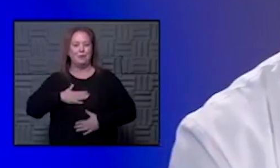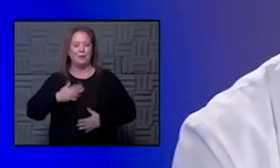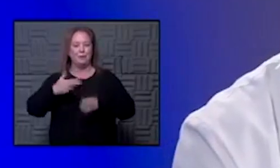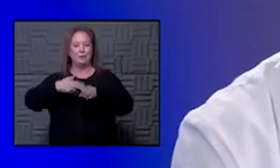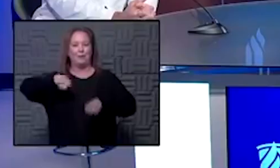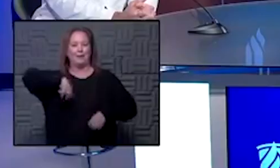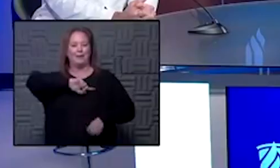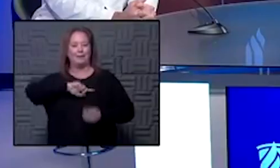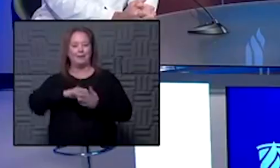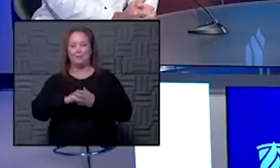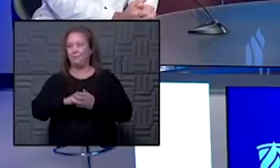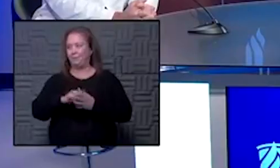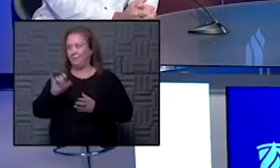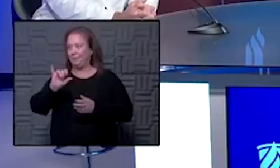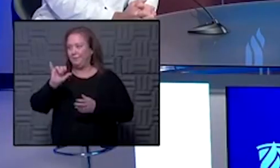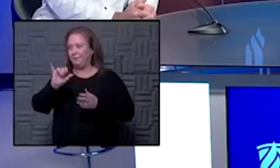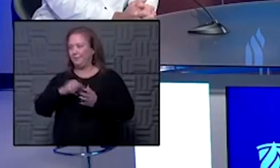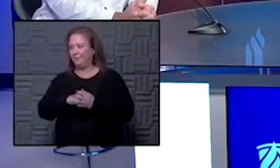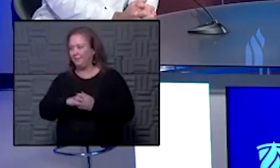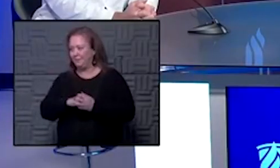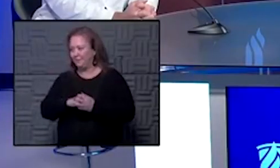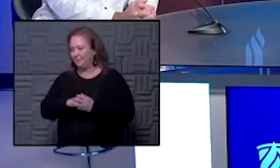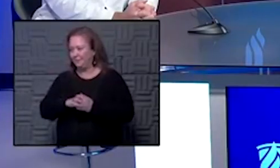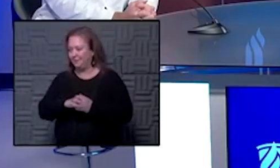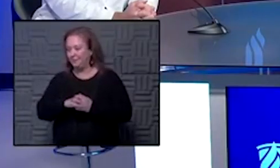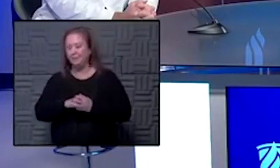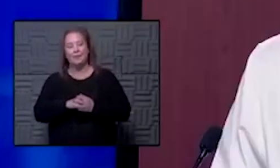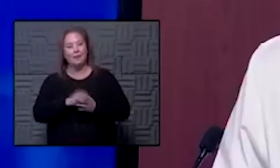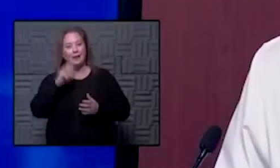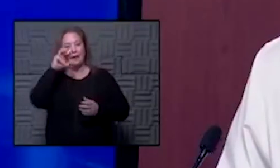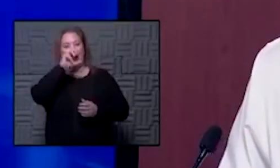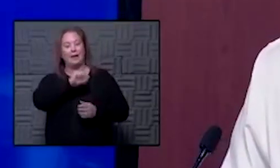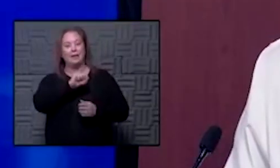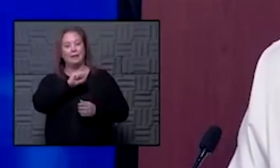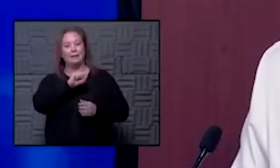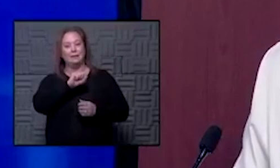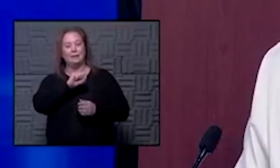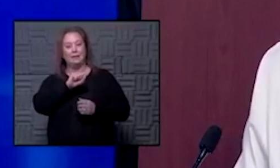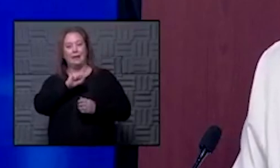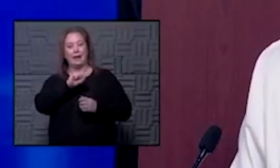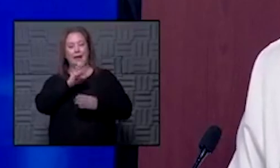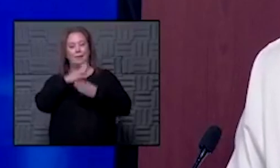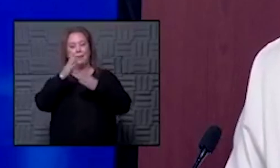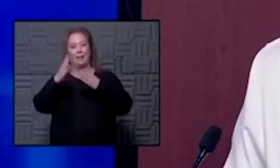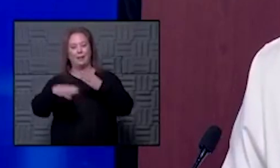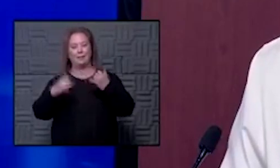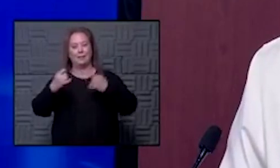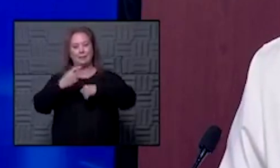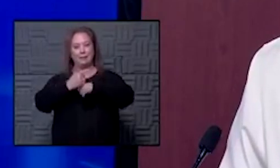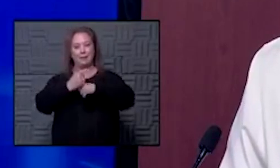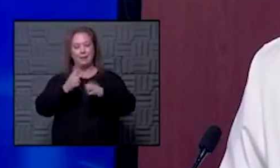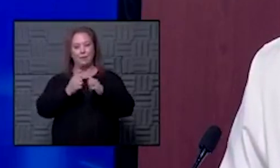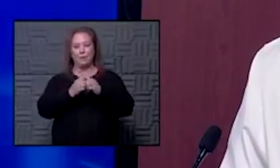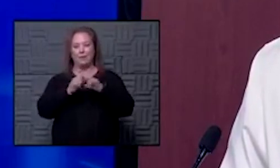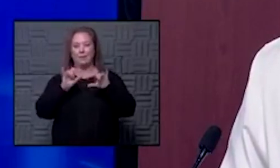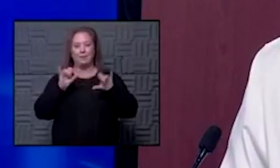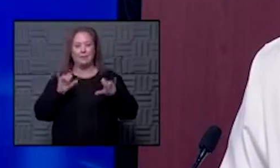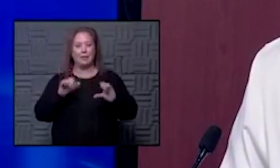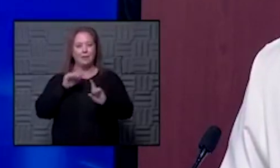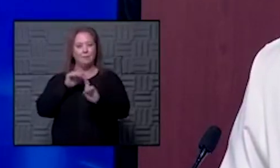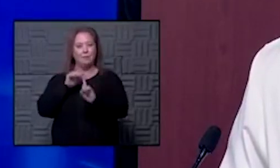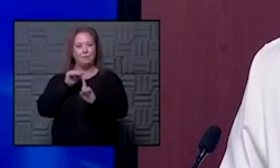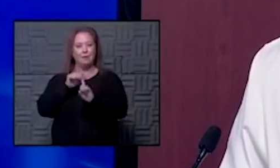as do i so i guess i would would wrap up um just with that same